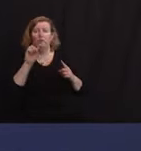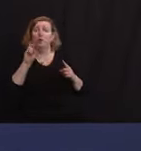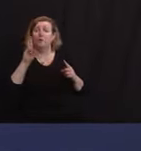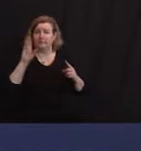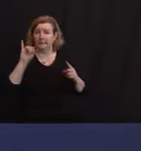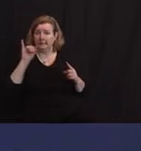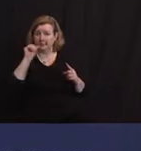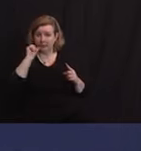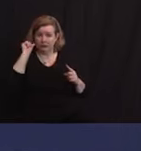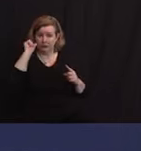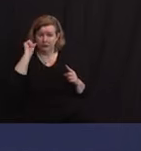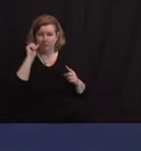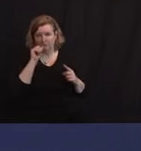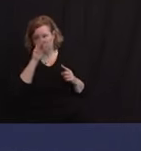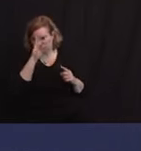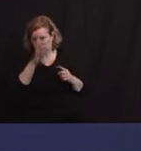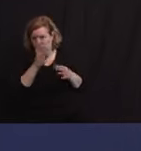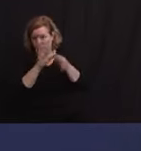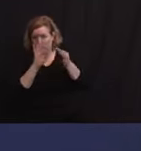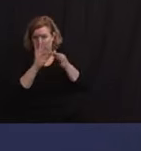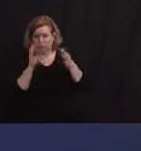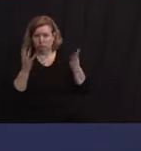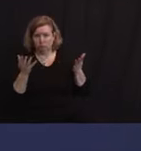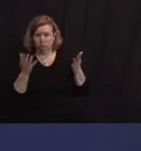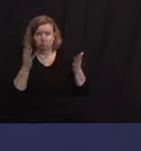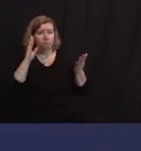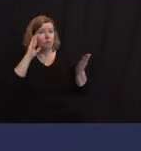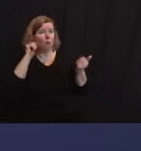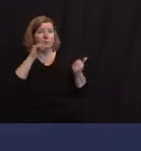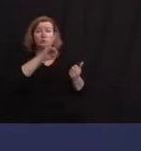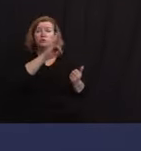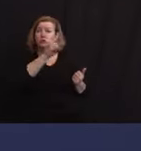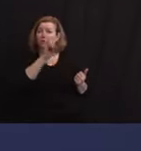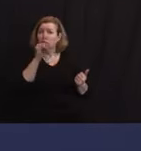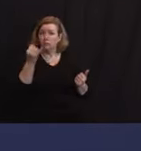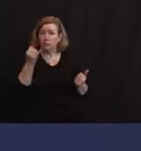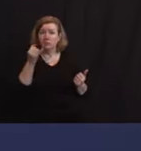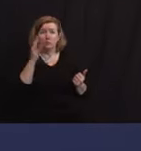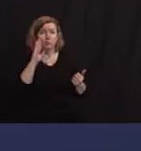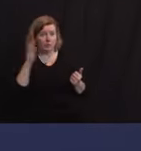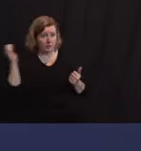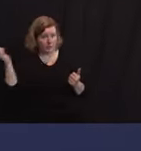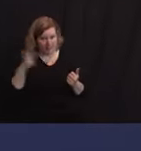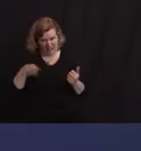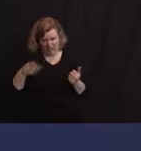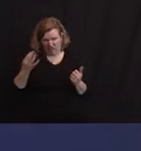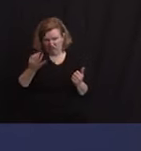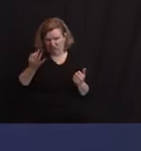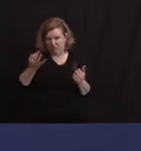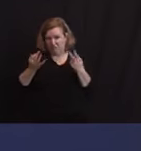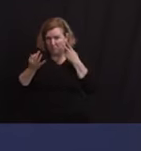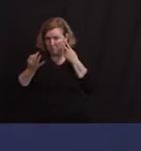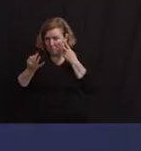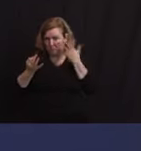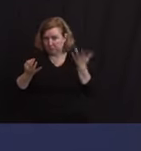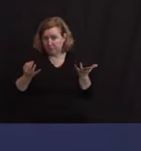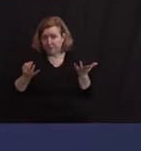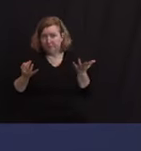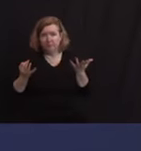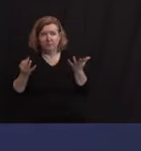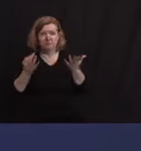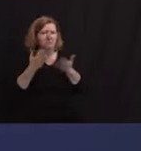explicit about it, that he was hoping that J&J would come back online as of Friday in some form.